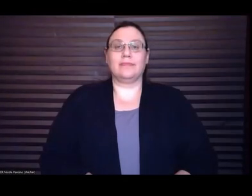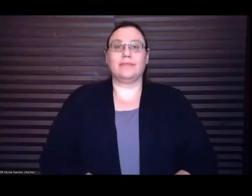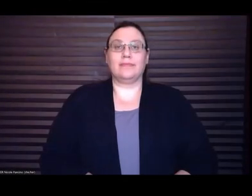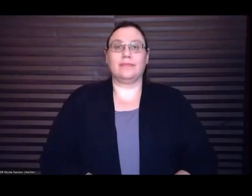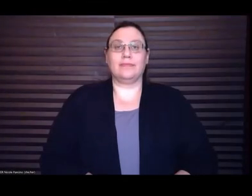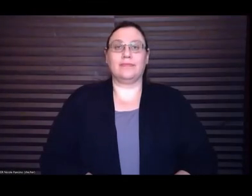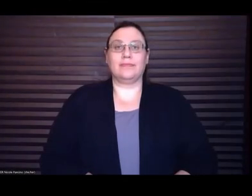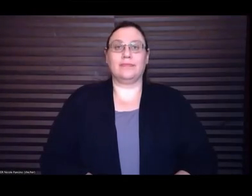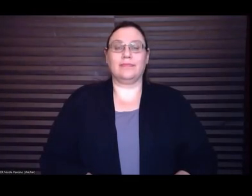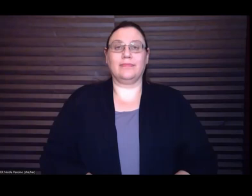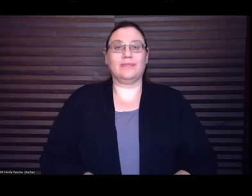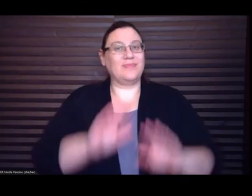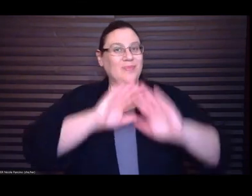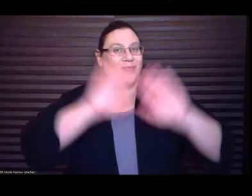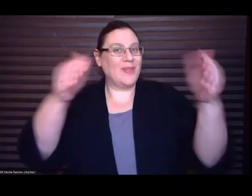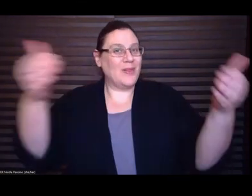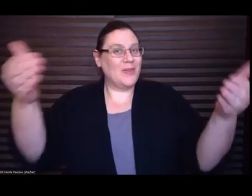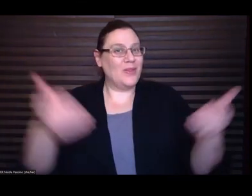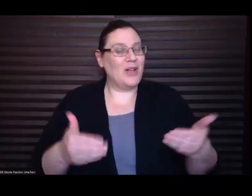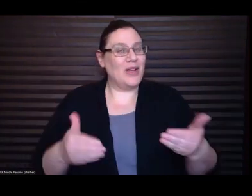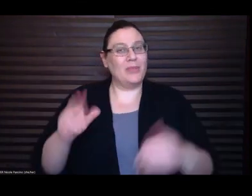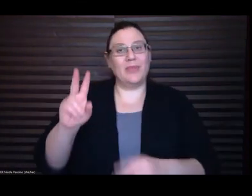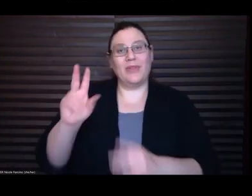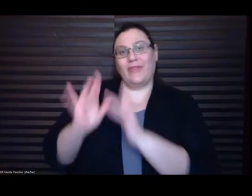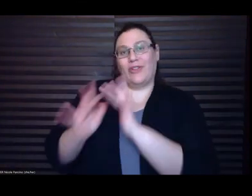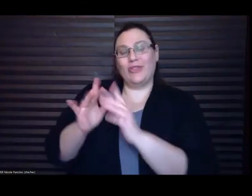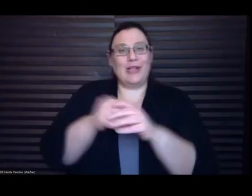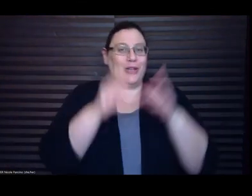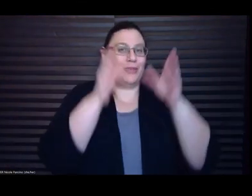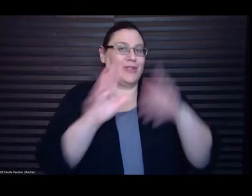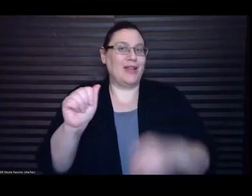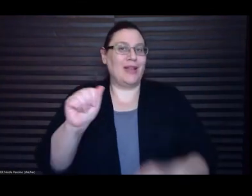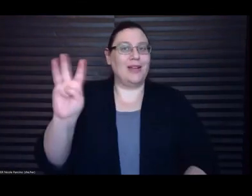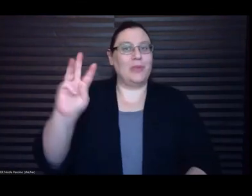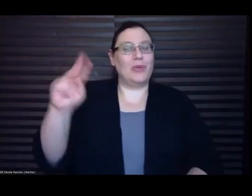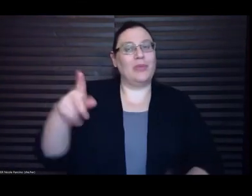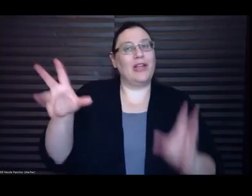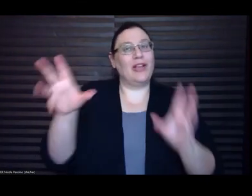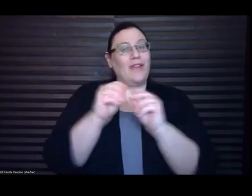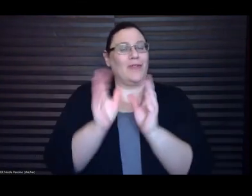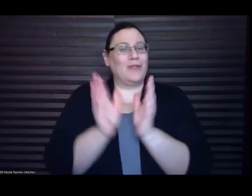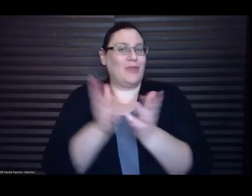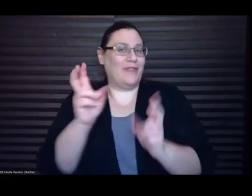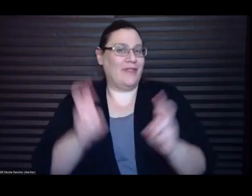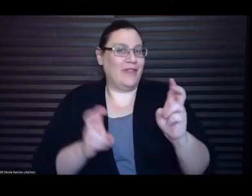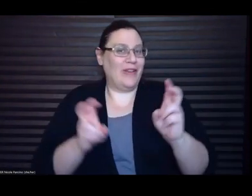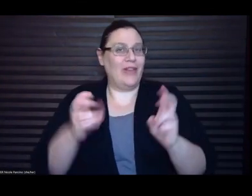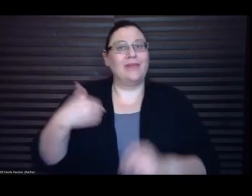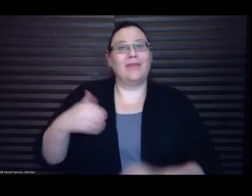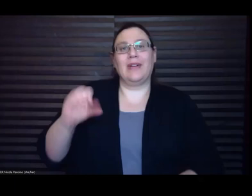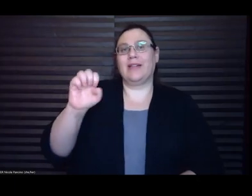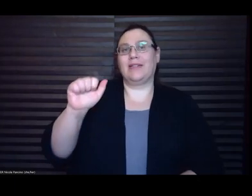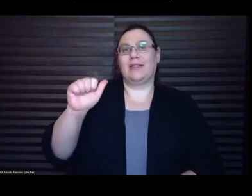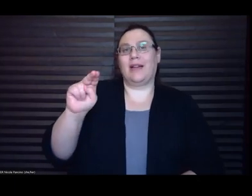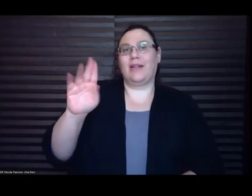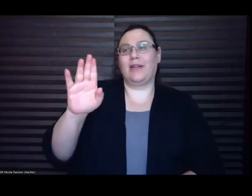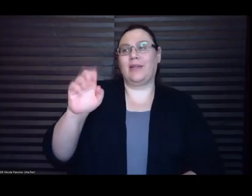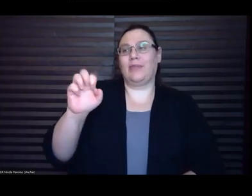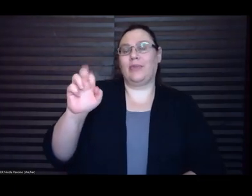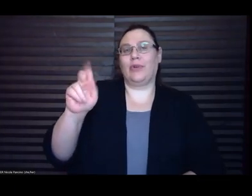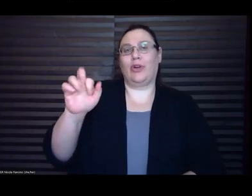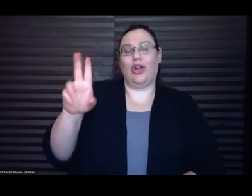Hello, and welcome to the virtual and in-person AWP Conference and Book Fair. I'm Sean Bernard, a member of the AWP Board of Directors.